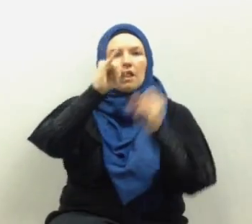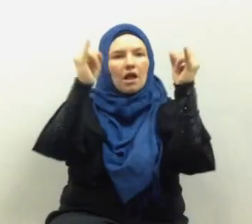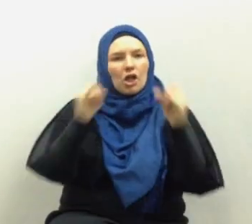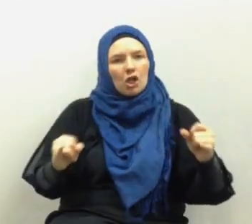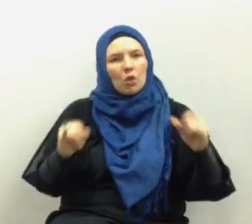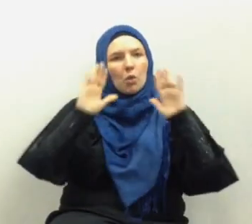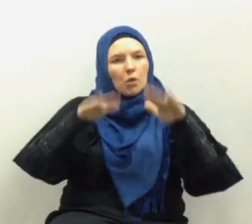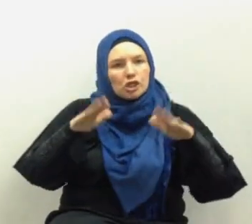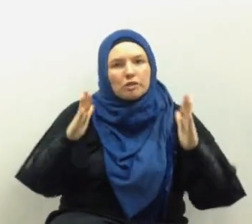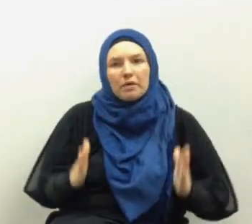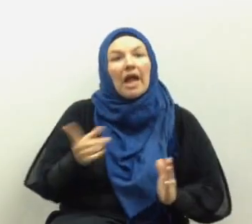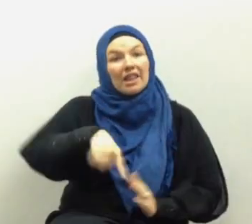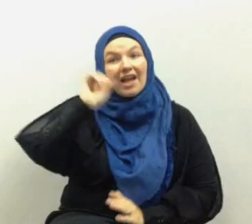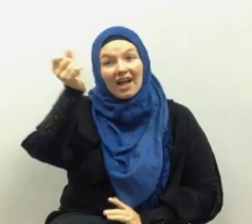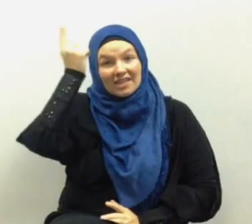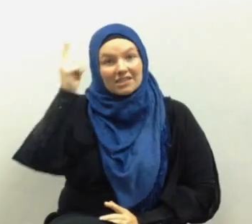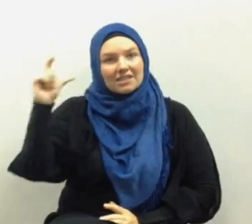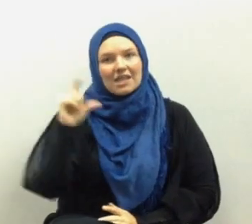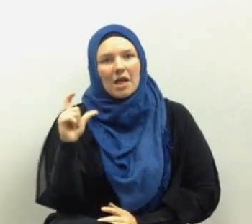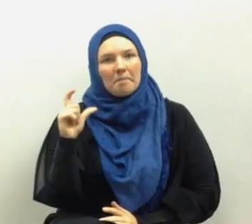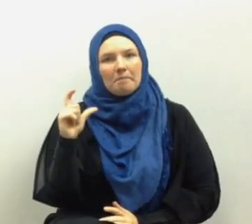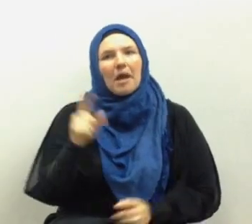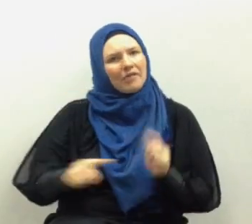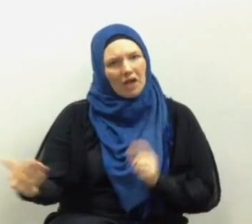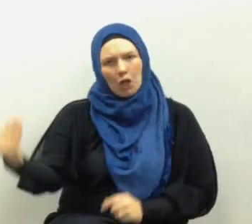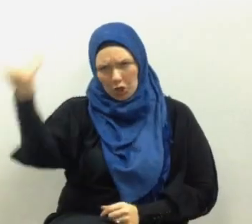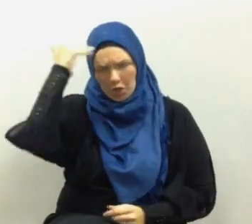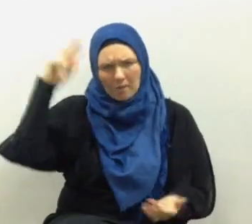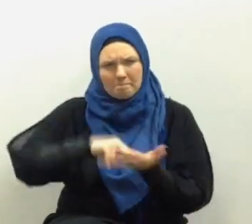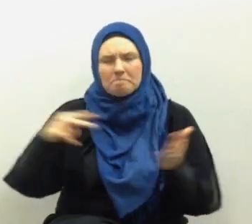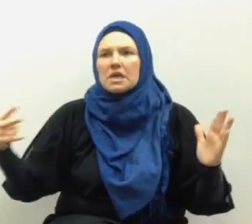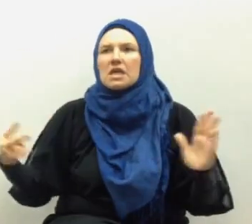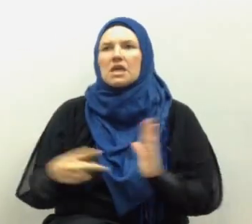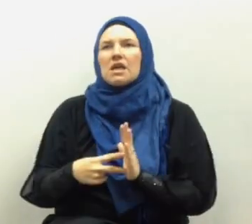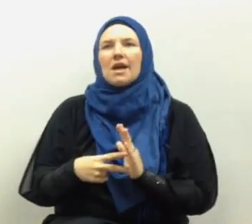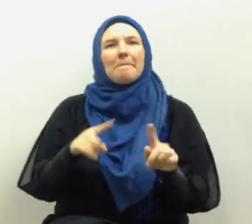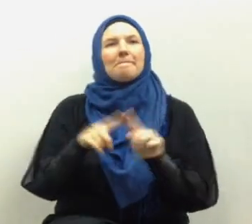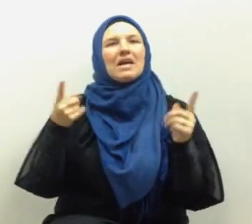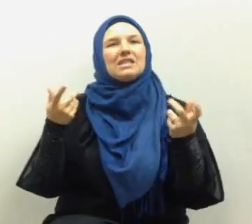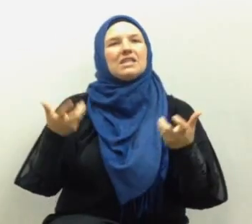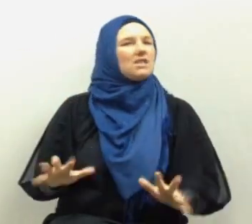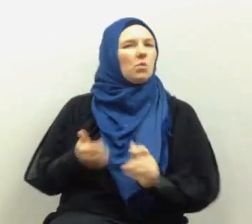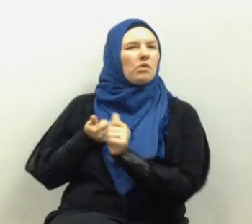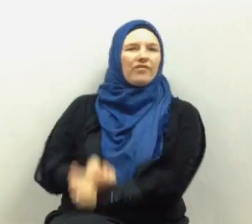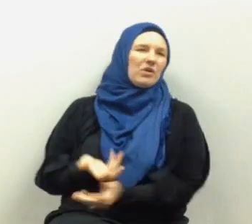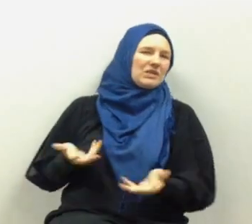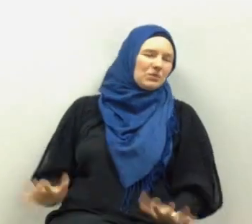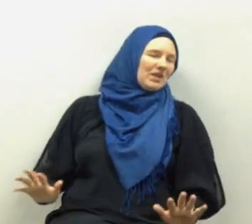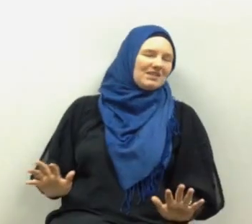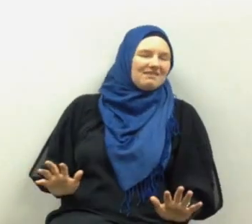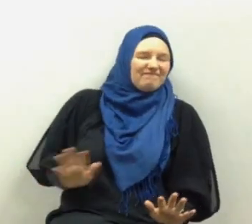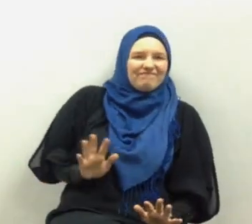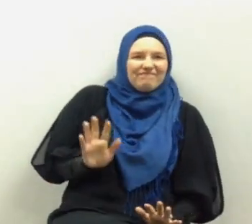of the prophet they understood islam and they know what it meant but they didn't want to submit